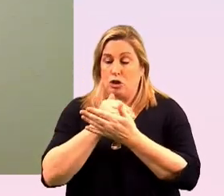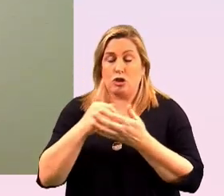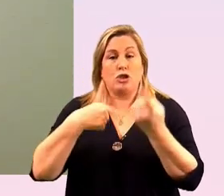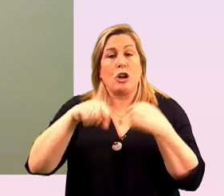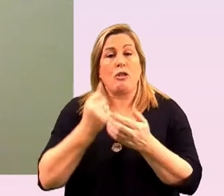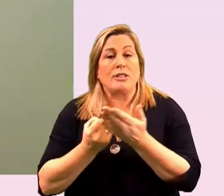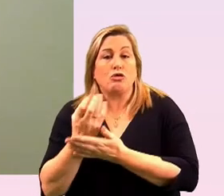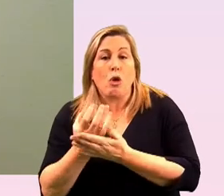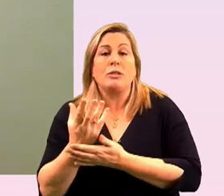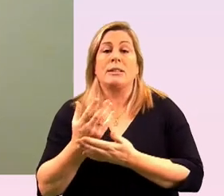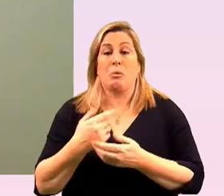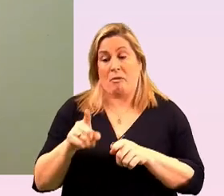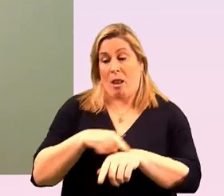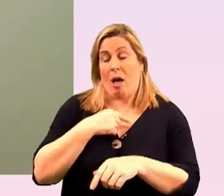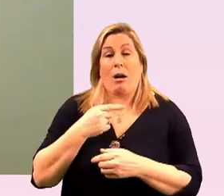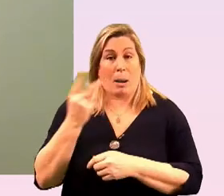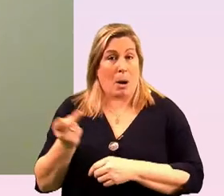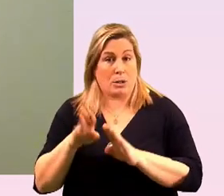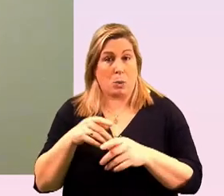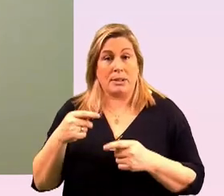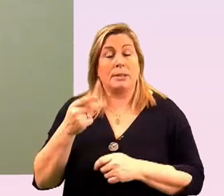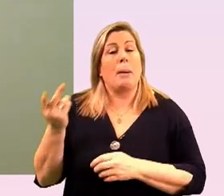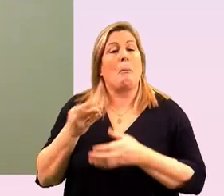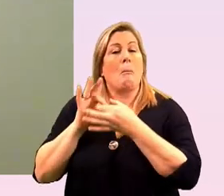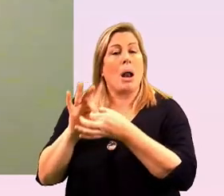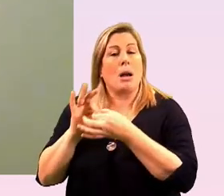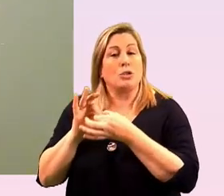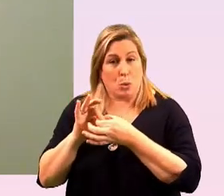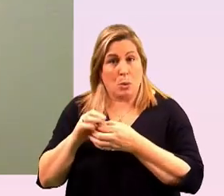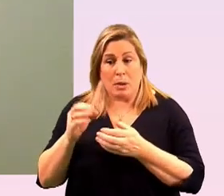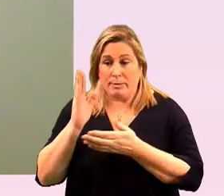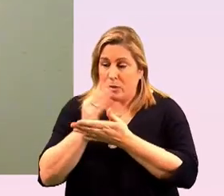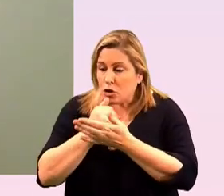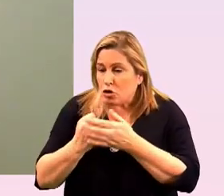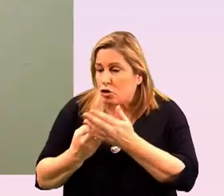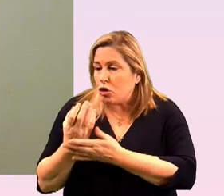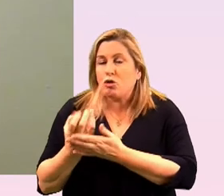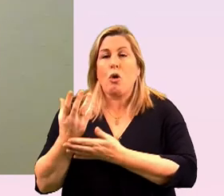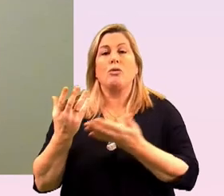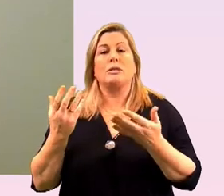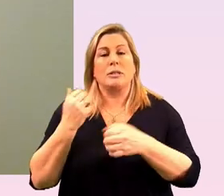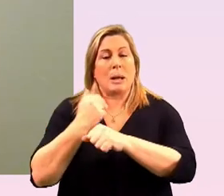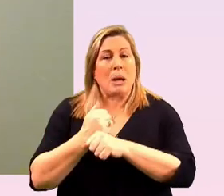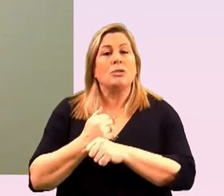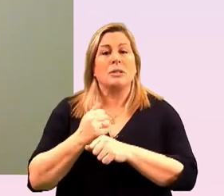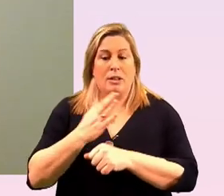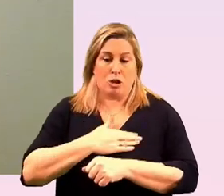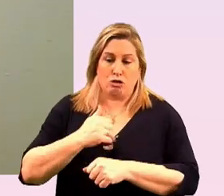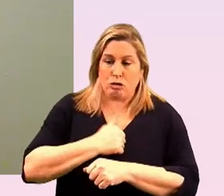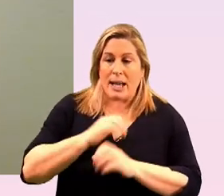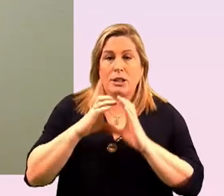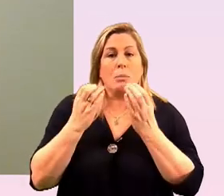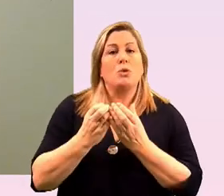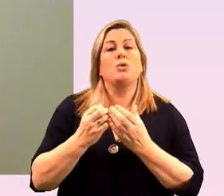very um long partnership to belong to over the last number of years around sharing and stories of you know the the trans community or